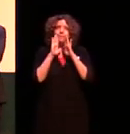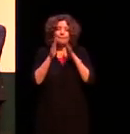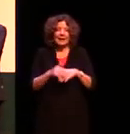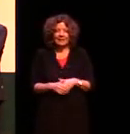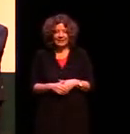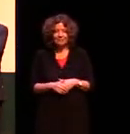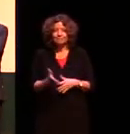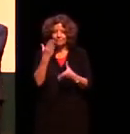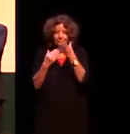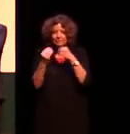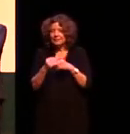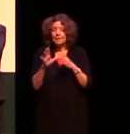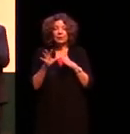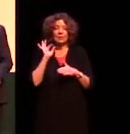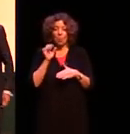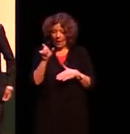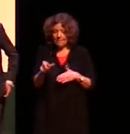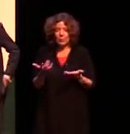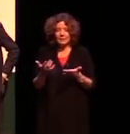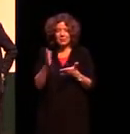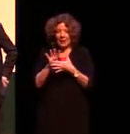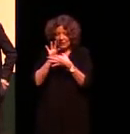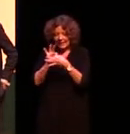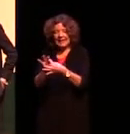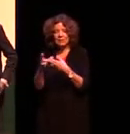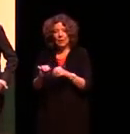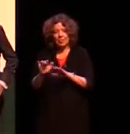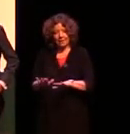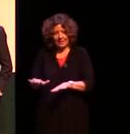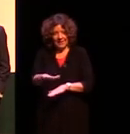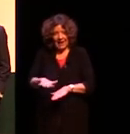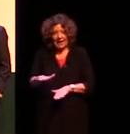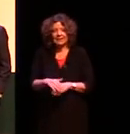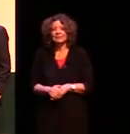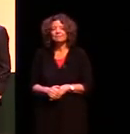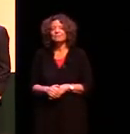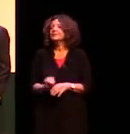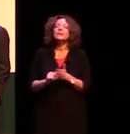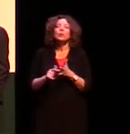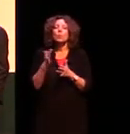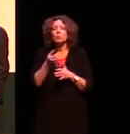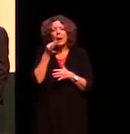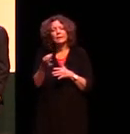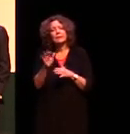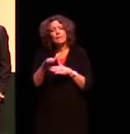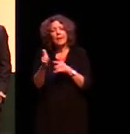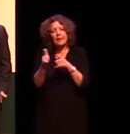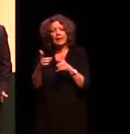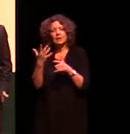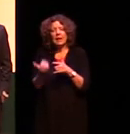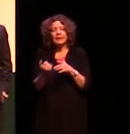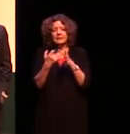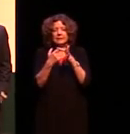way for me as a white person to connect with country so I wanted to ask about the language that had the